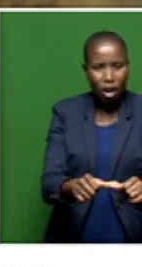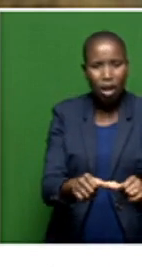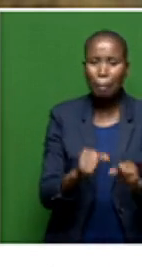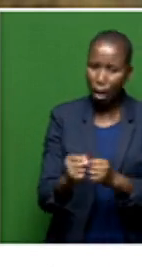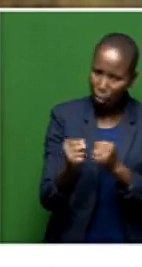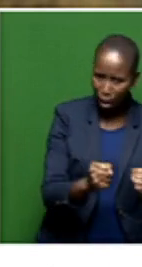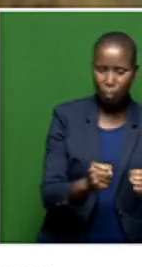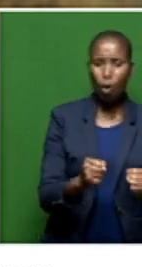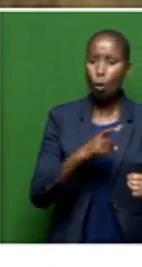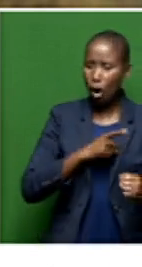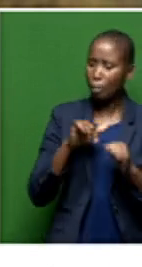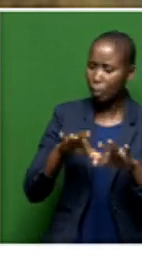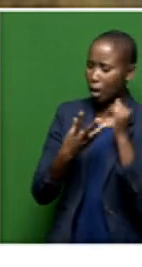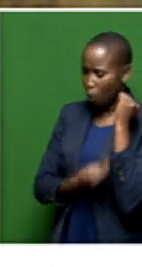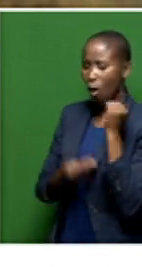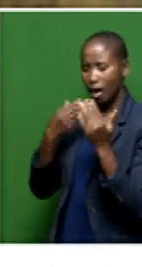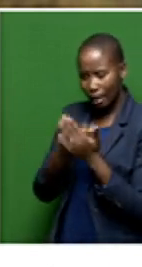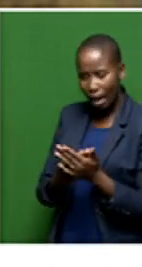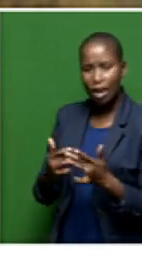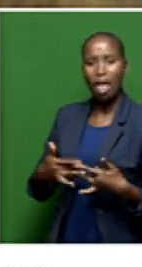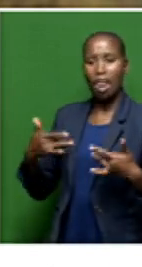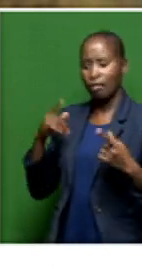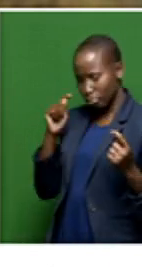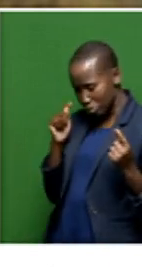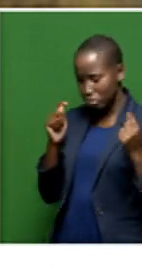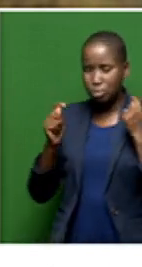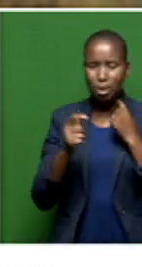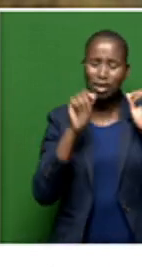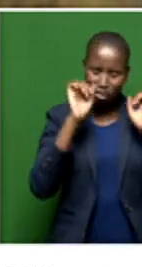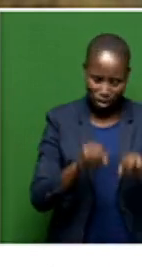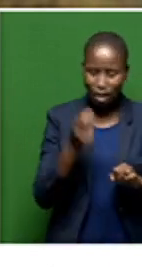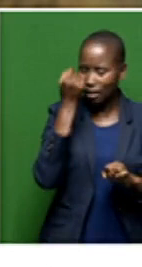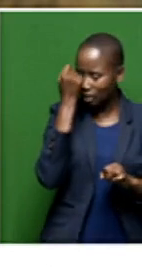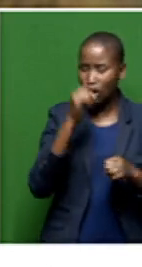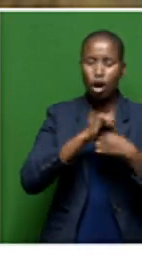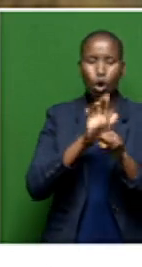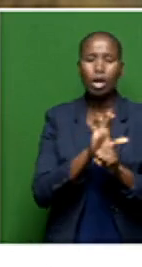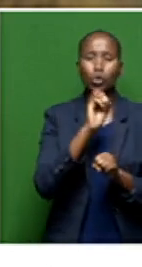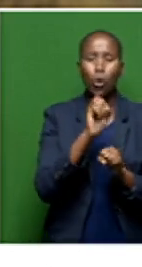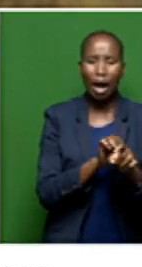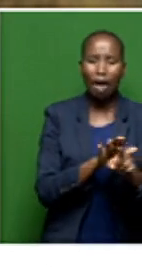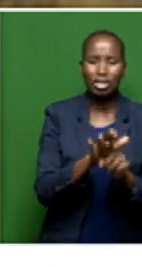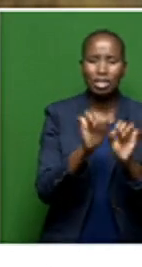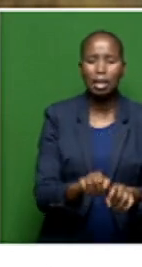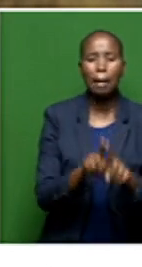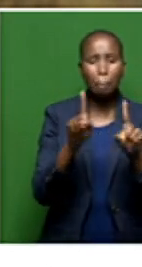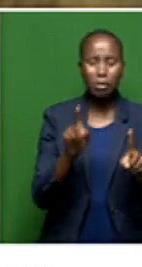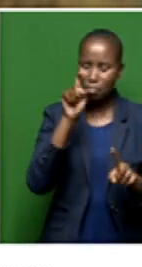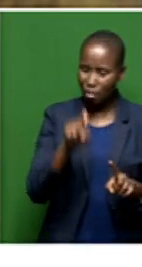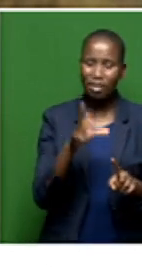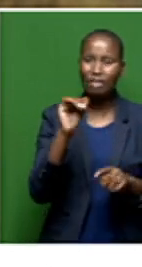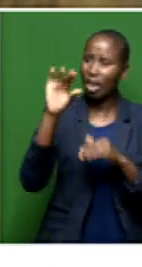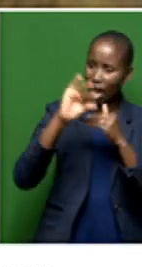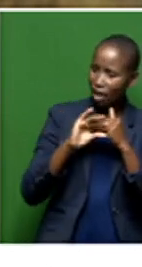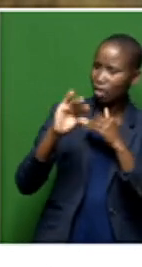poorest of the poor can turn around the quality of their lives. Of course, we are affected by COVID-19, but there should be also investment in the